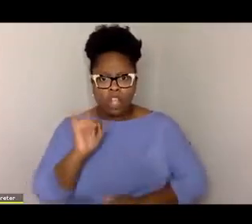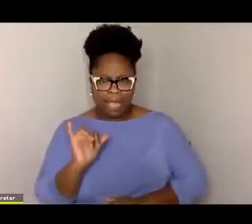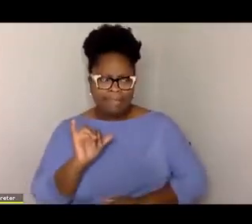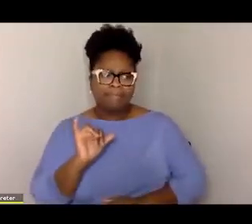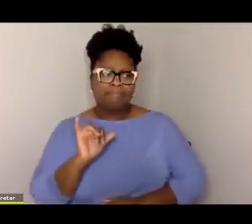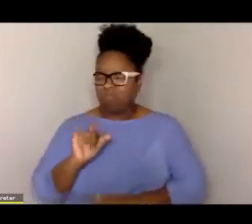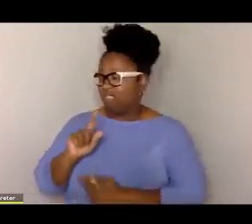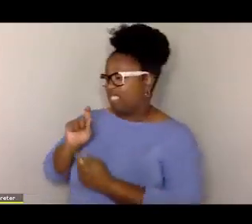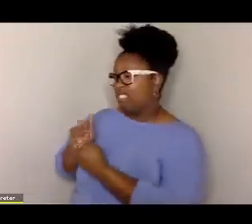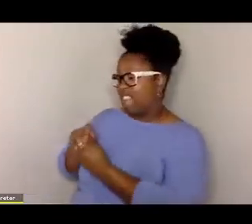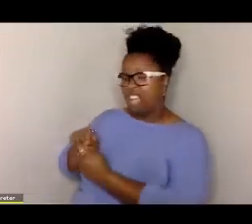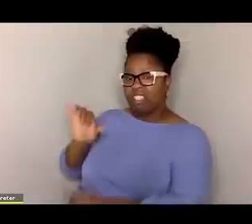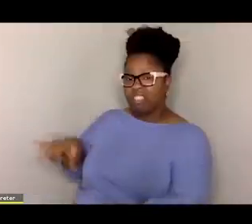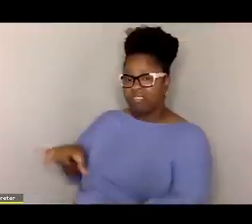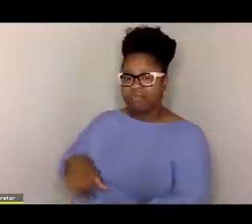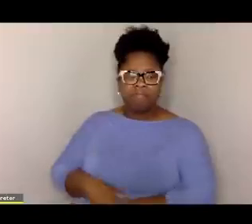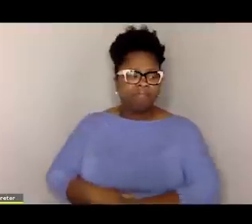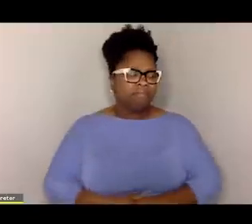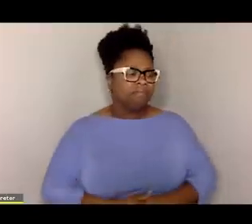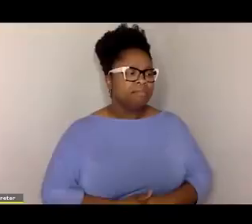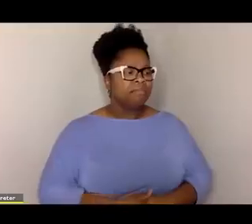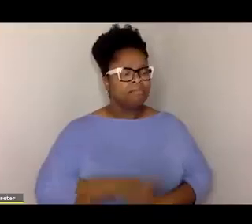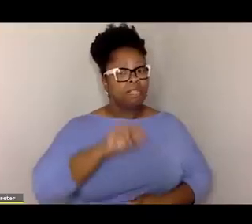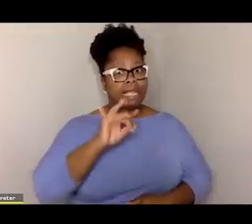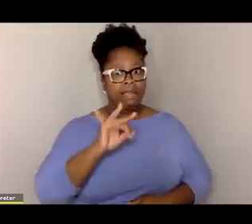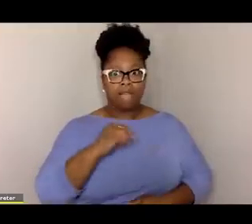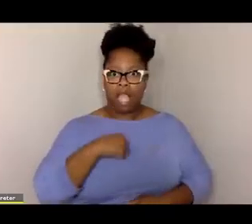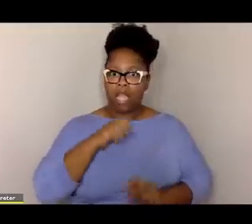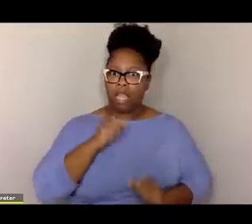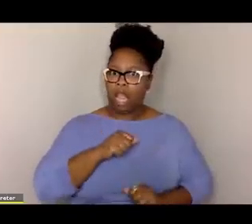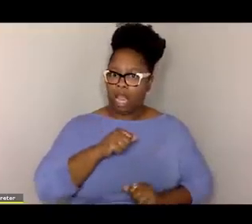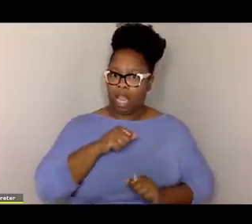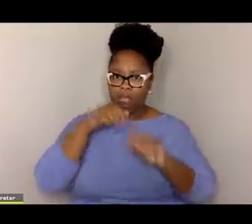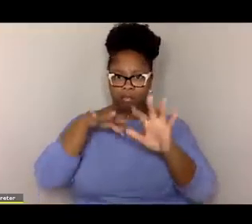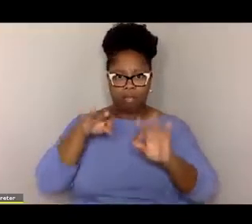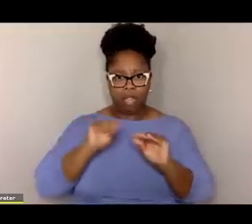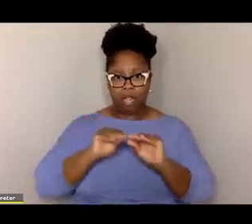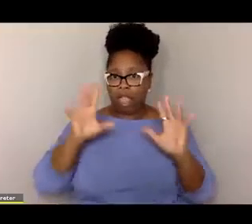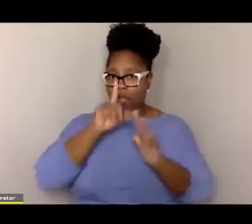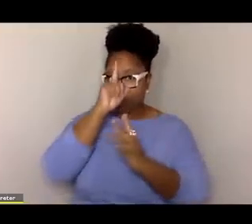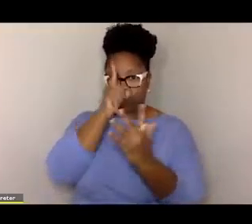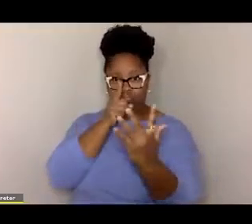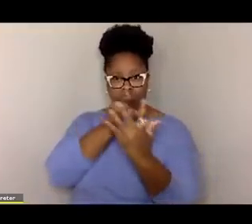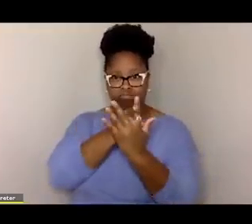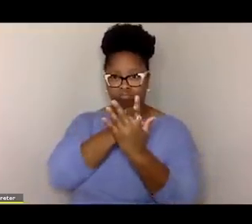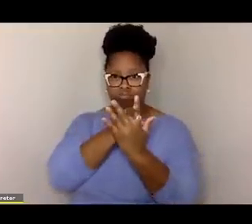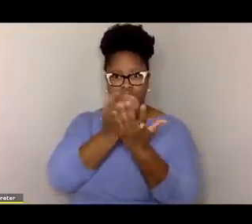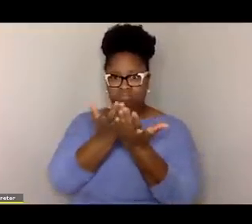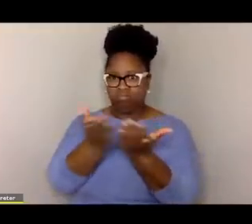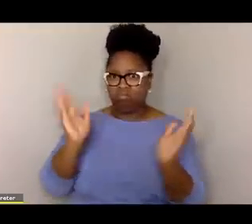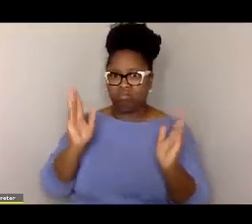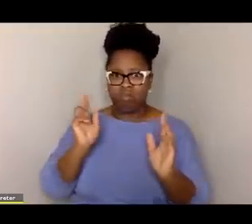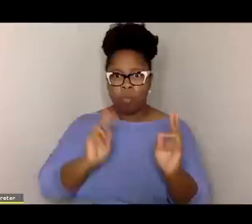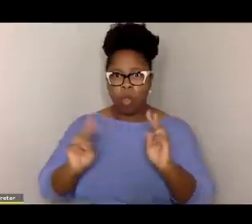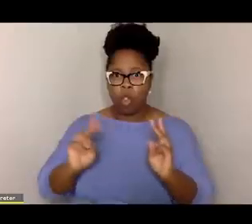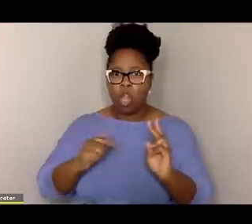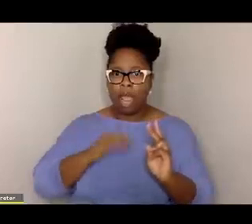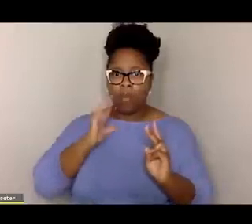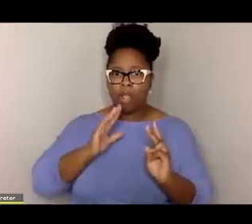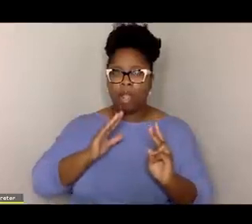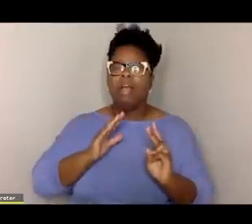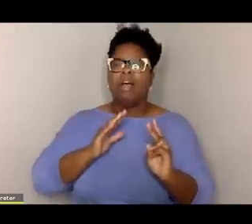childhood development was like. So here's the thing that really is, if I can get this message to the world, I will be